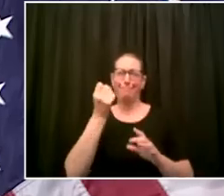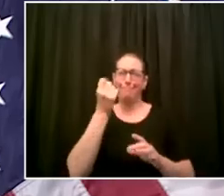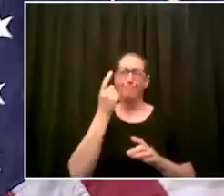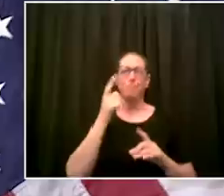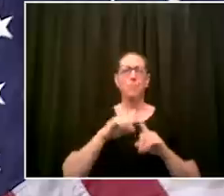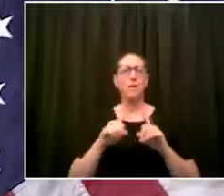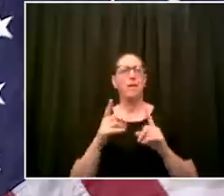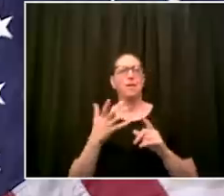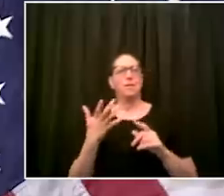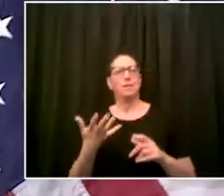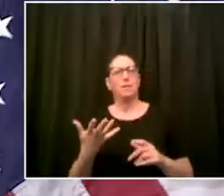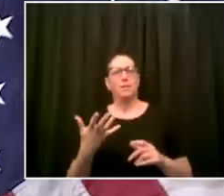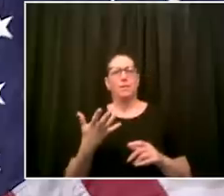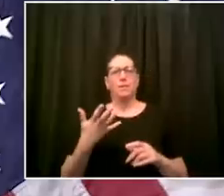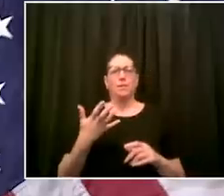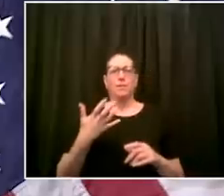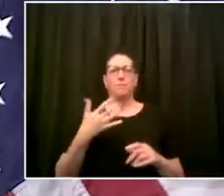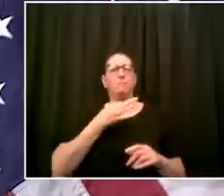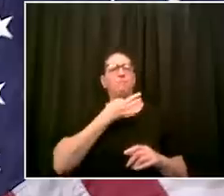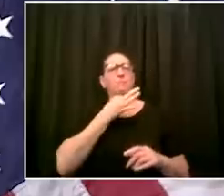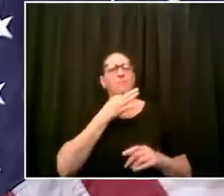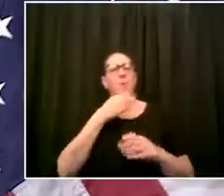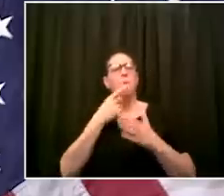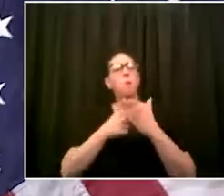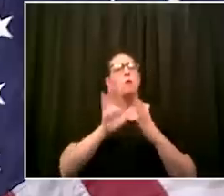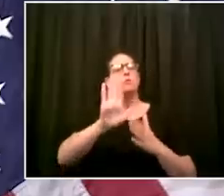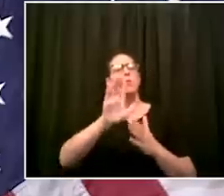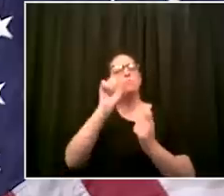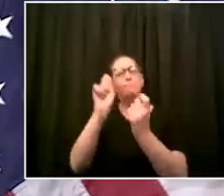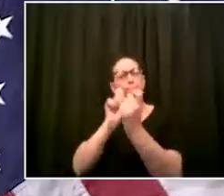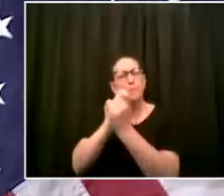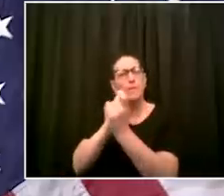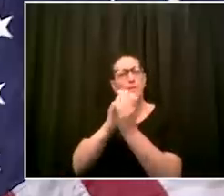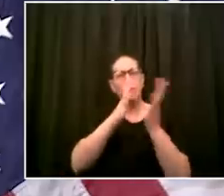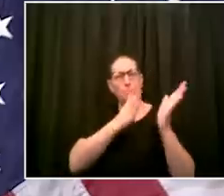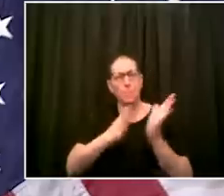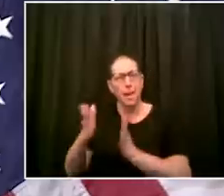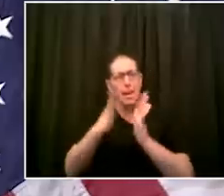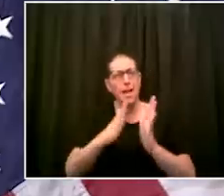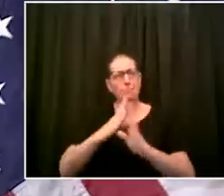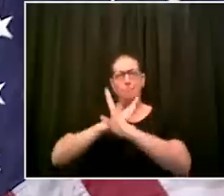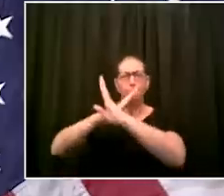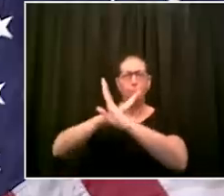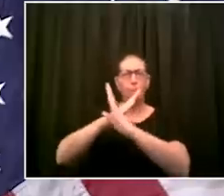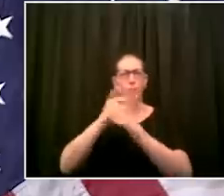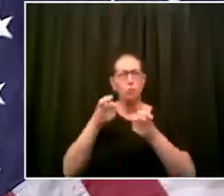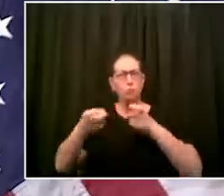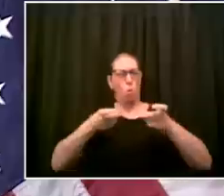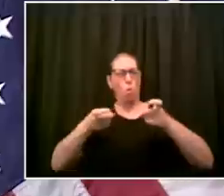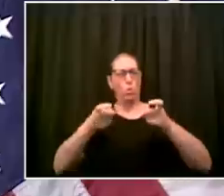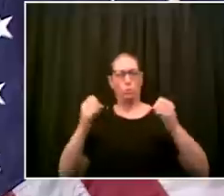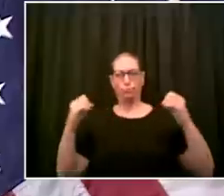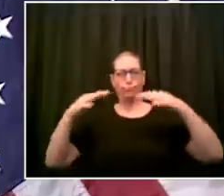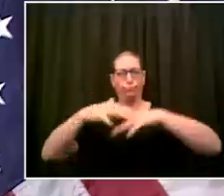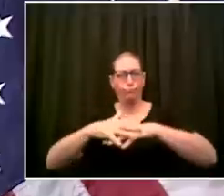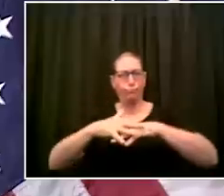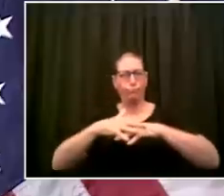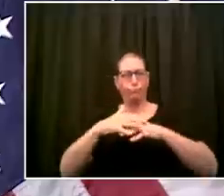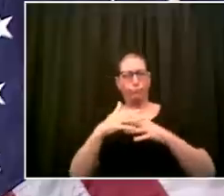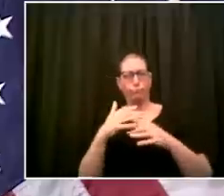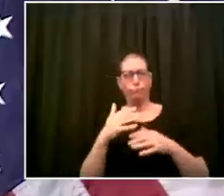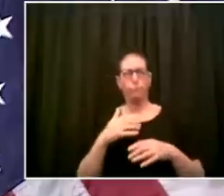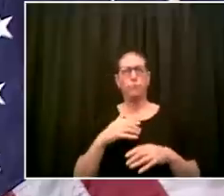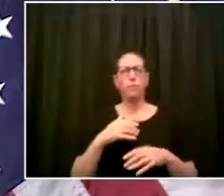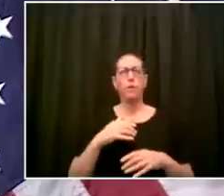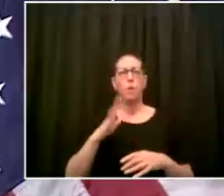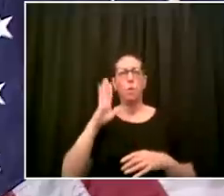control plans for people arriving to the beach uh will the fences definitely be up